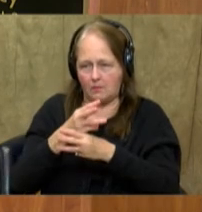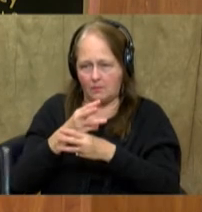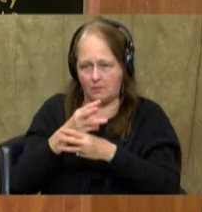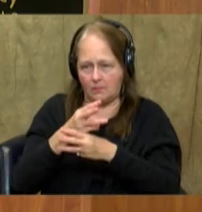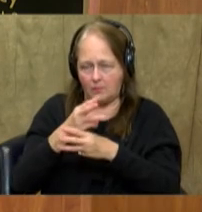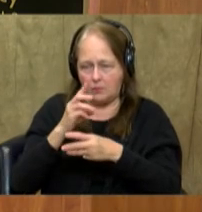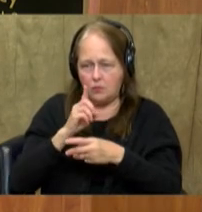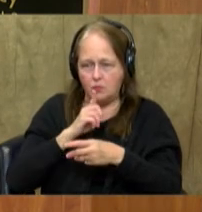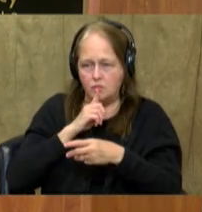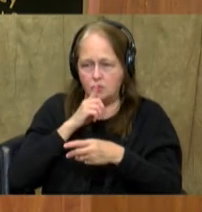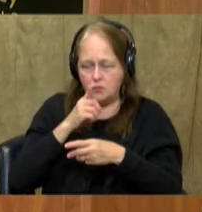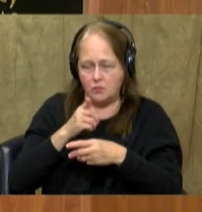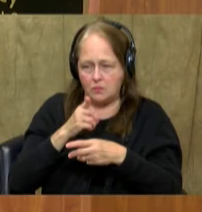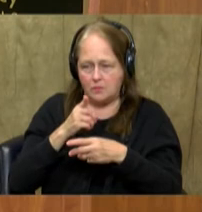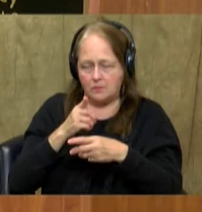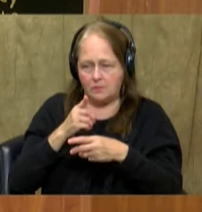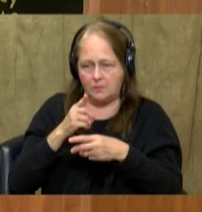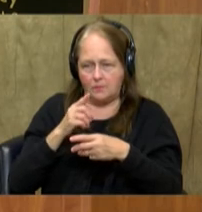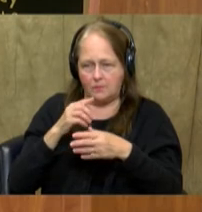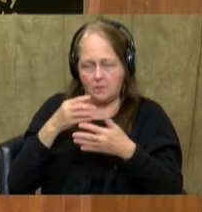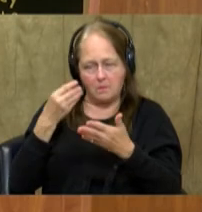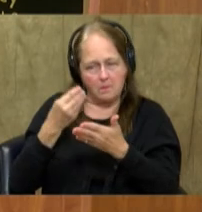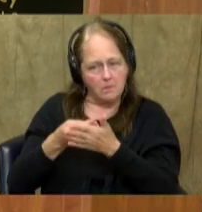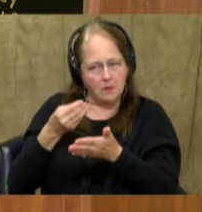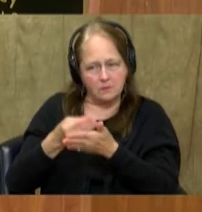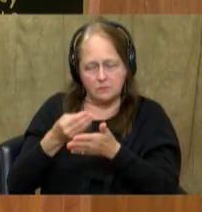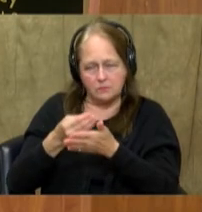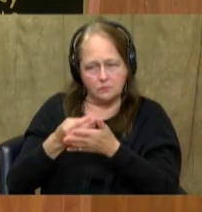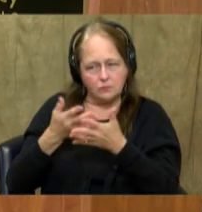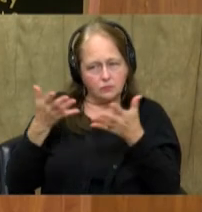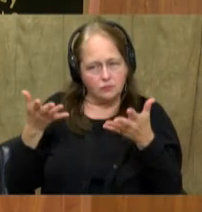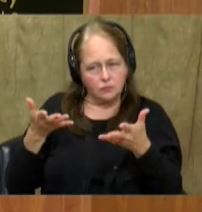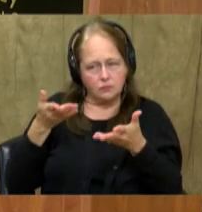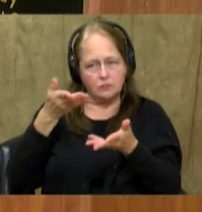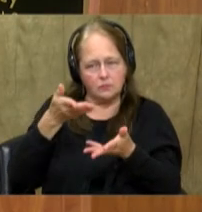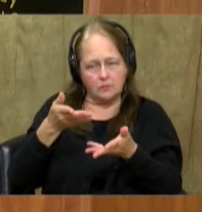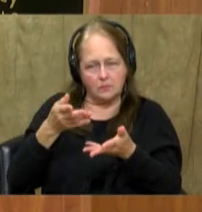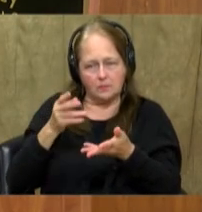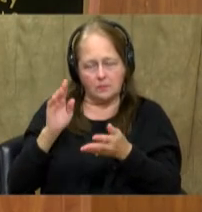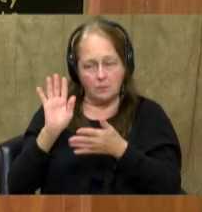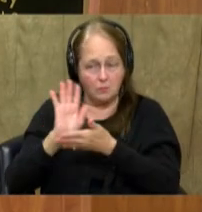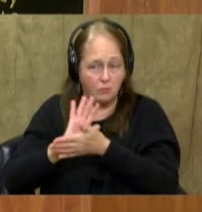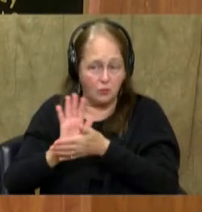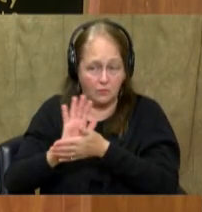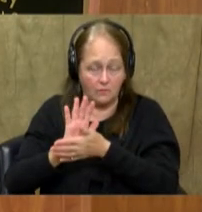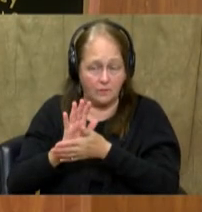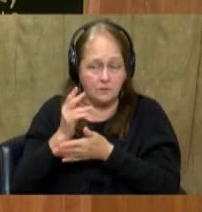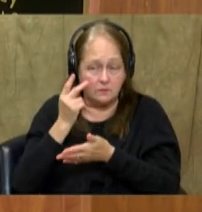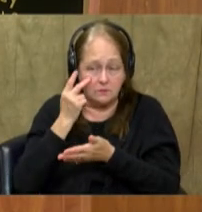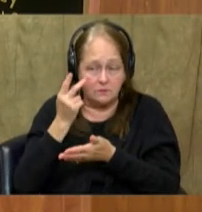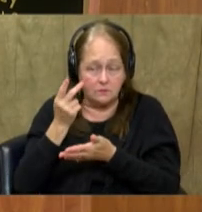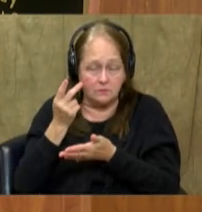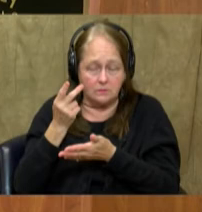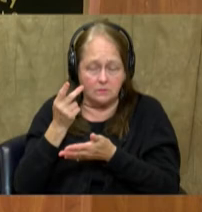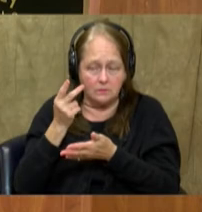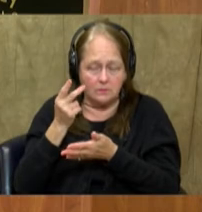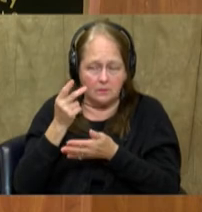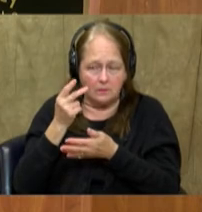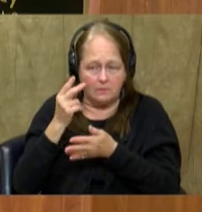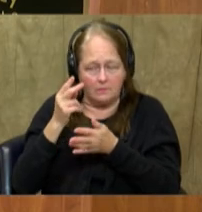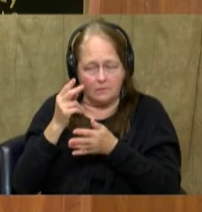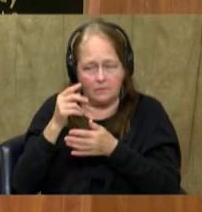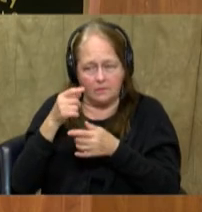And it's a real commercial and financial hub of India. And you may have seen some movies that take have been filmed from